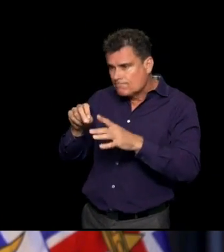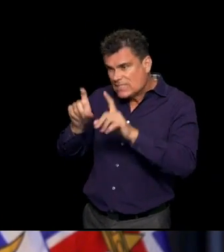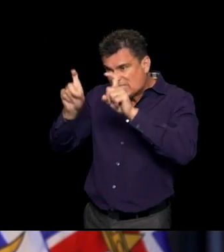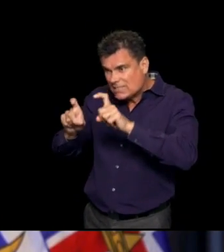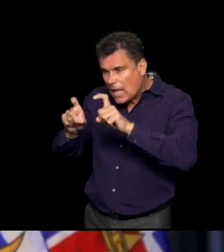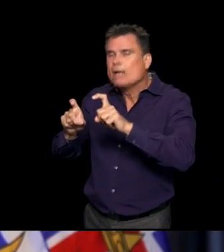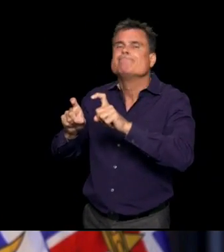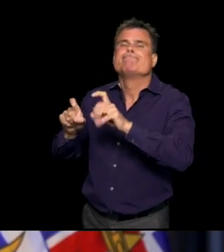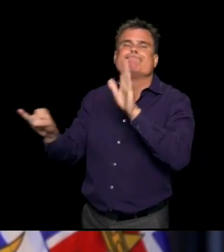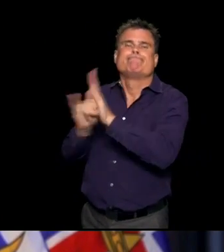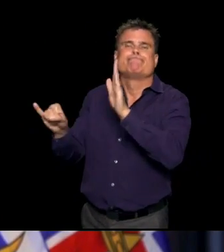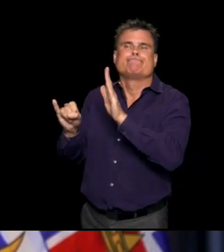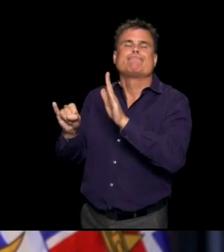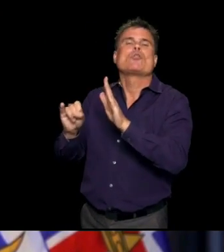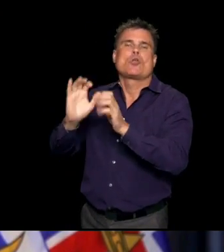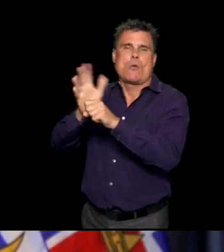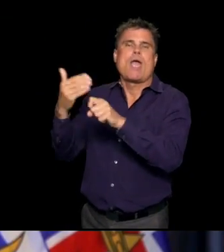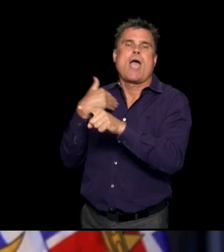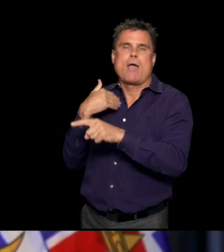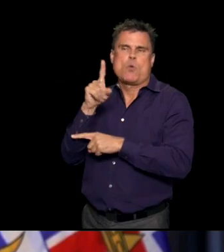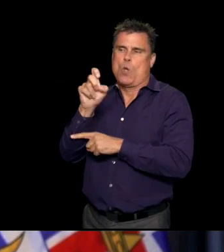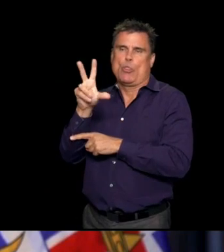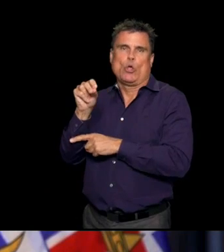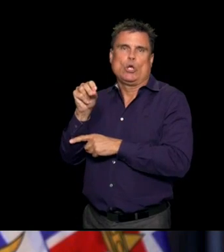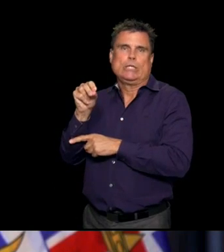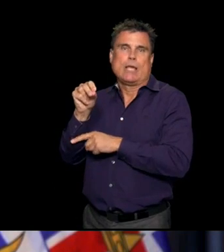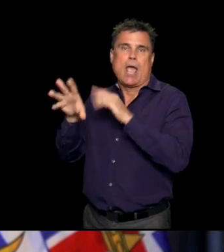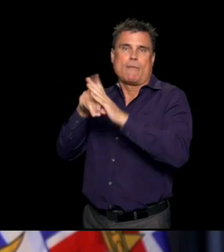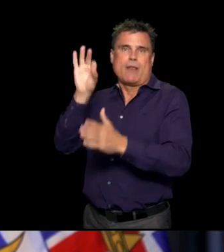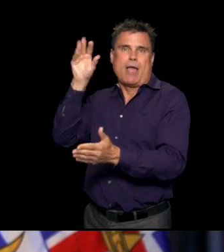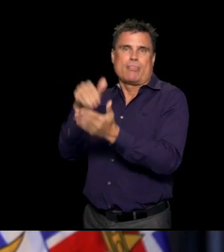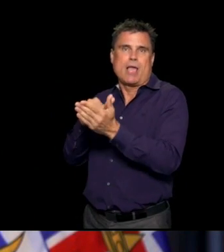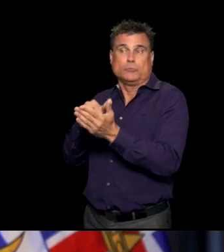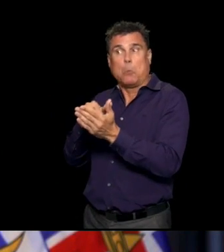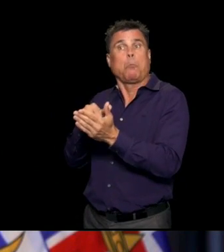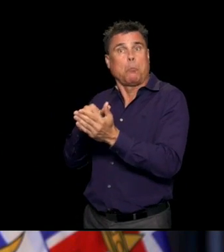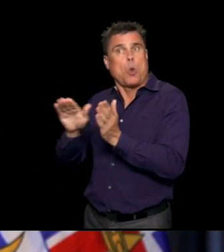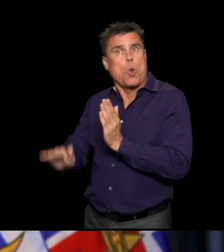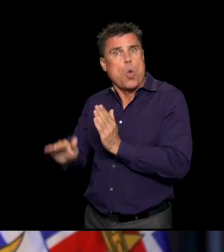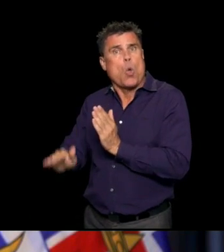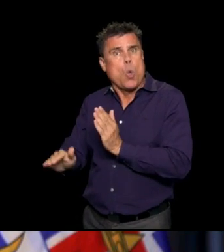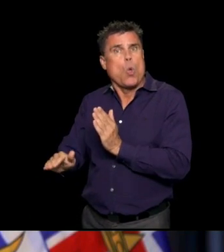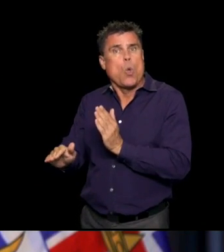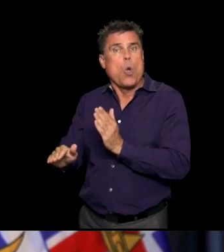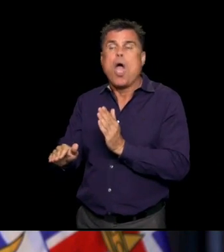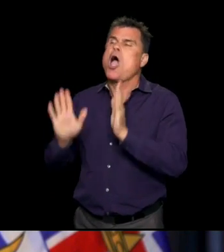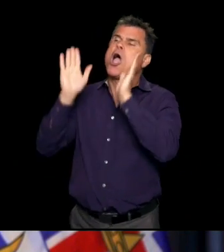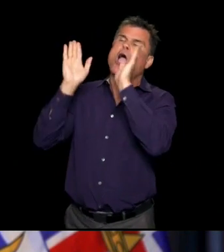than before, but it's important not to draw conclusions from one day's testing.